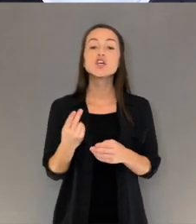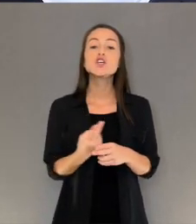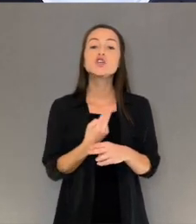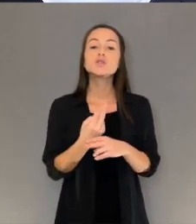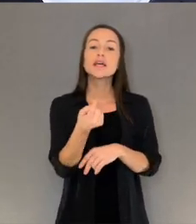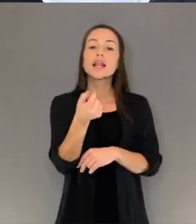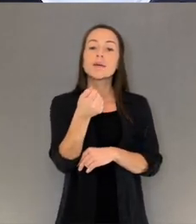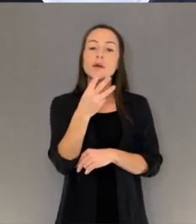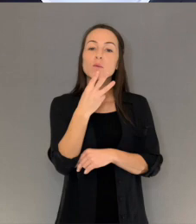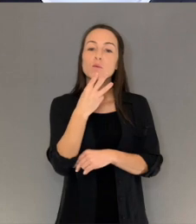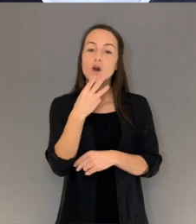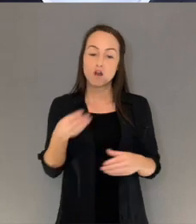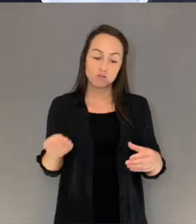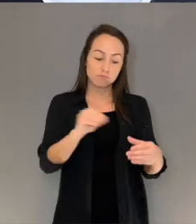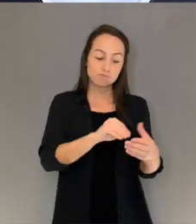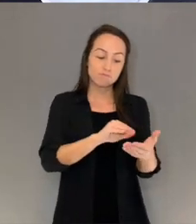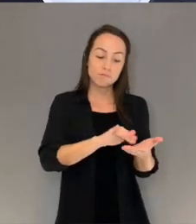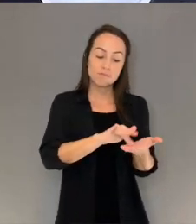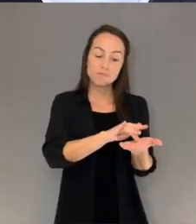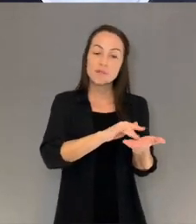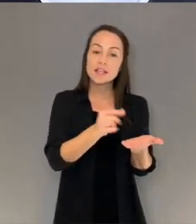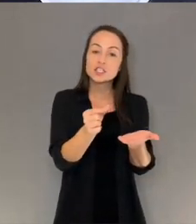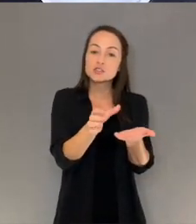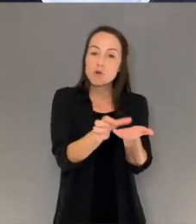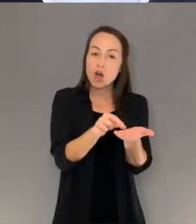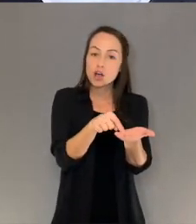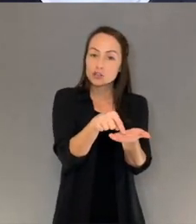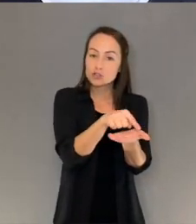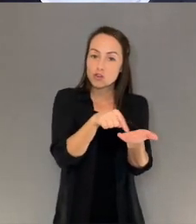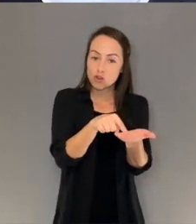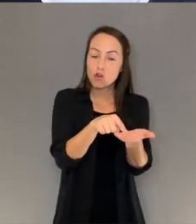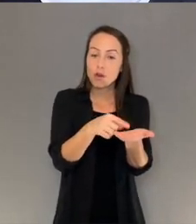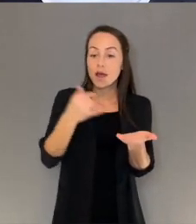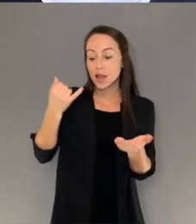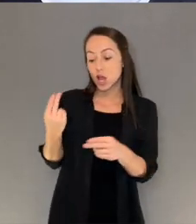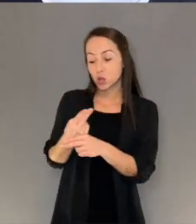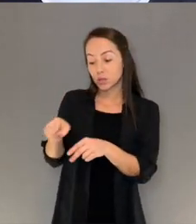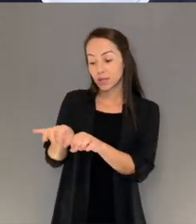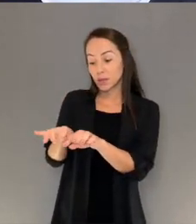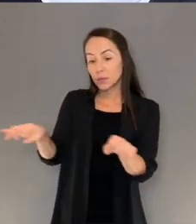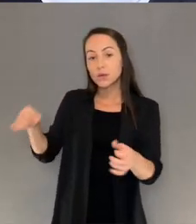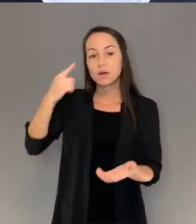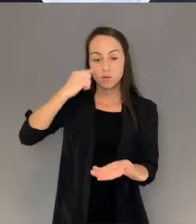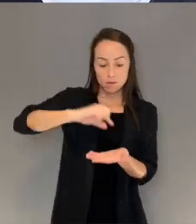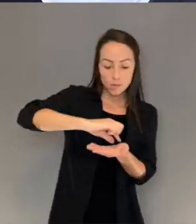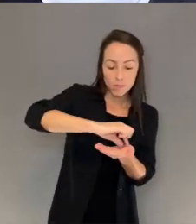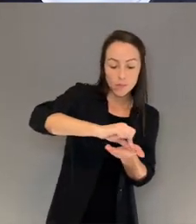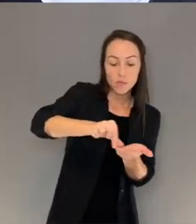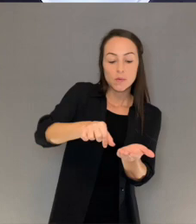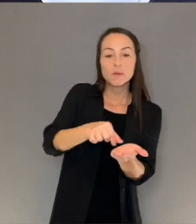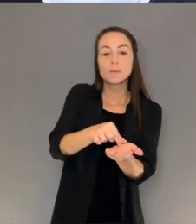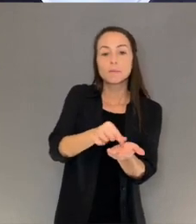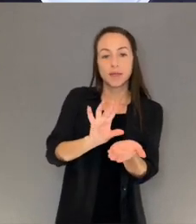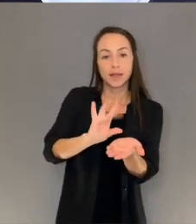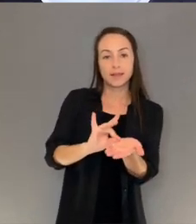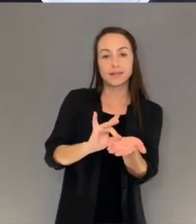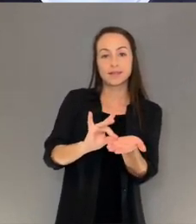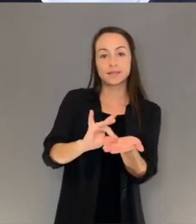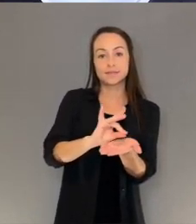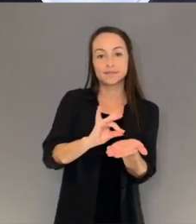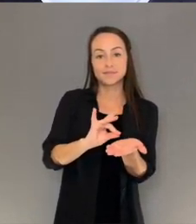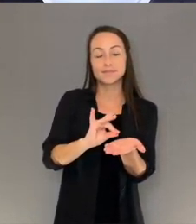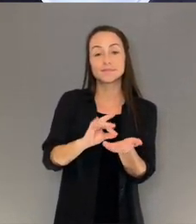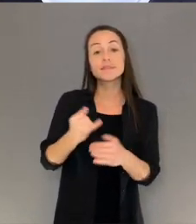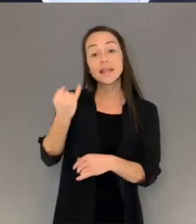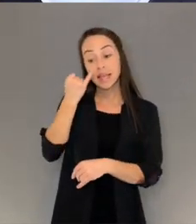the bottom circle Place the coil on top and wind the coil around the circle If the coil is long enough, you can